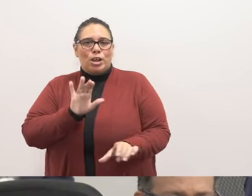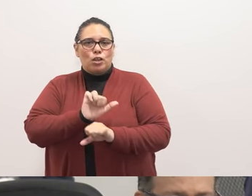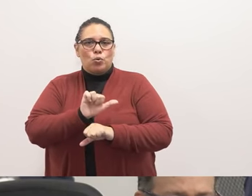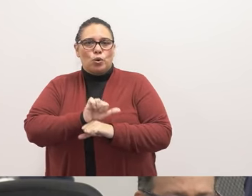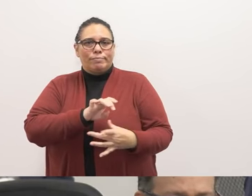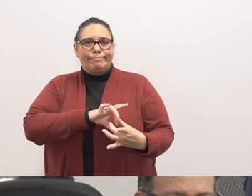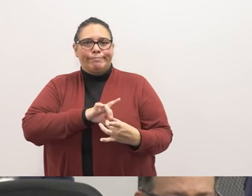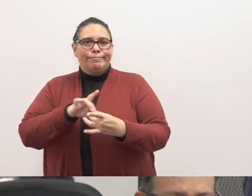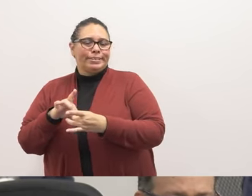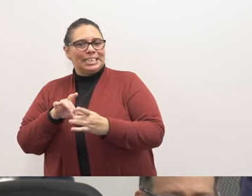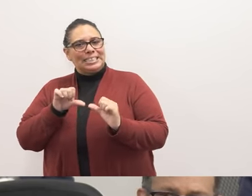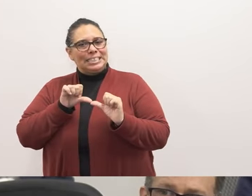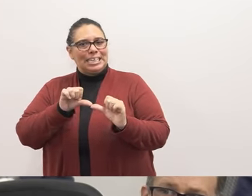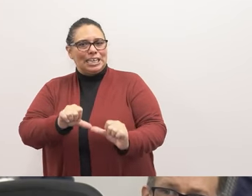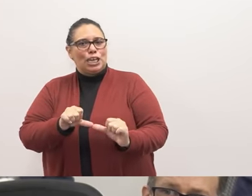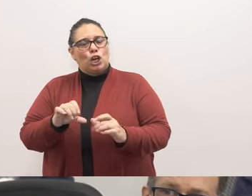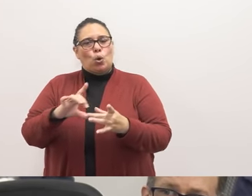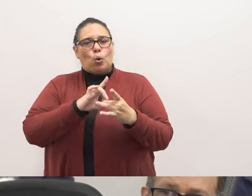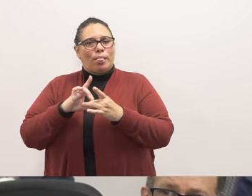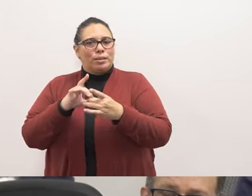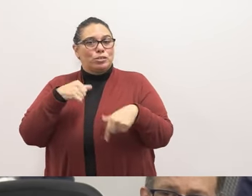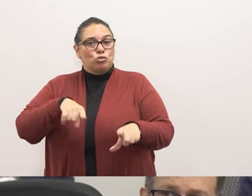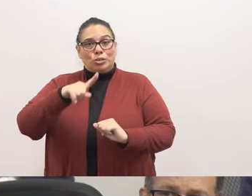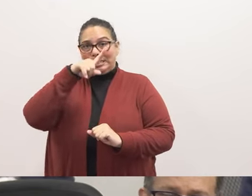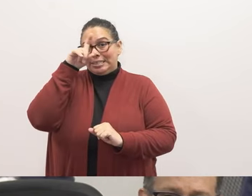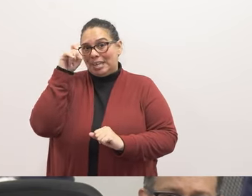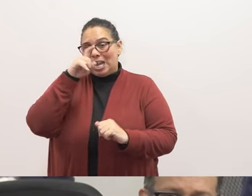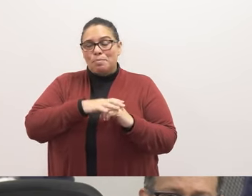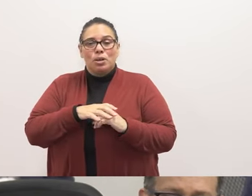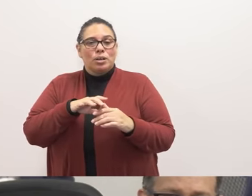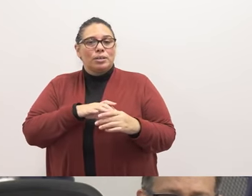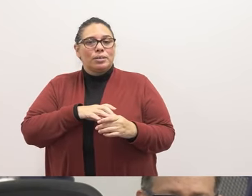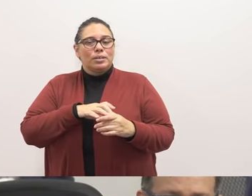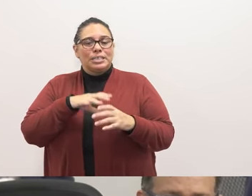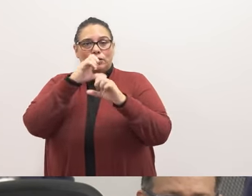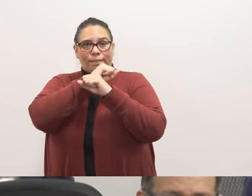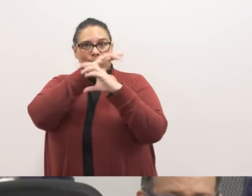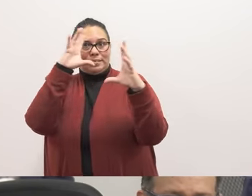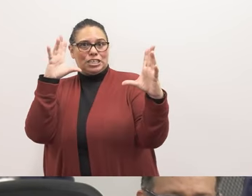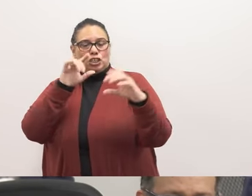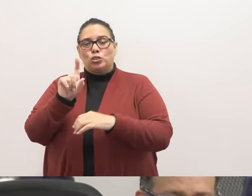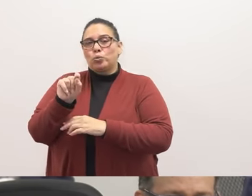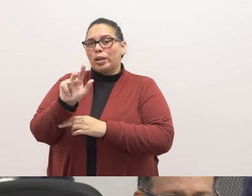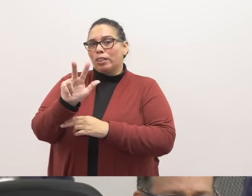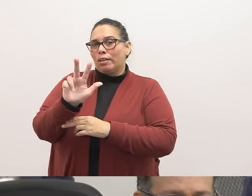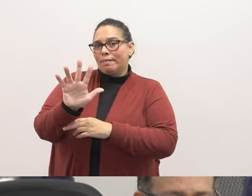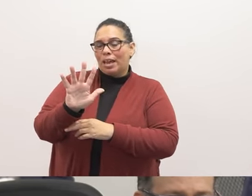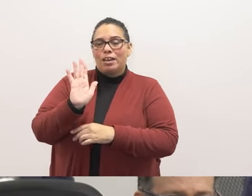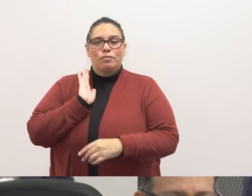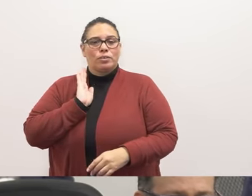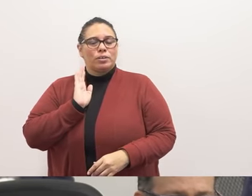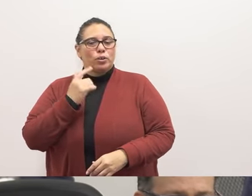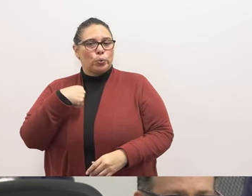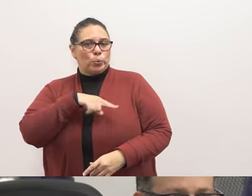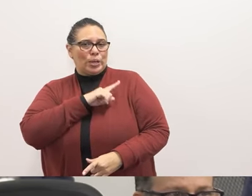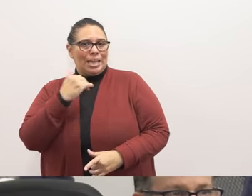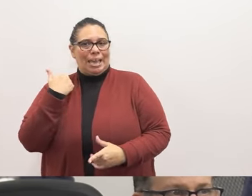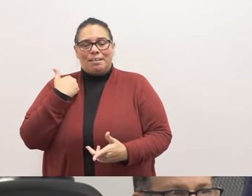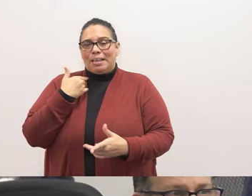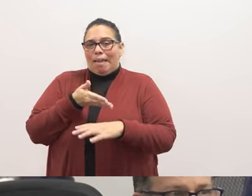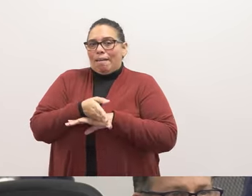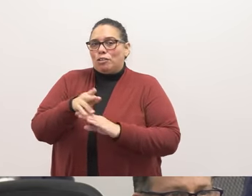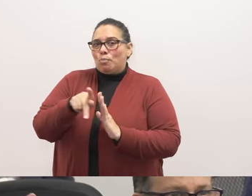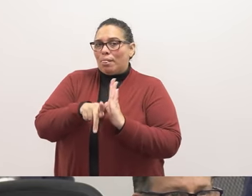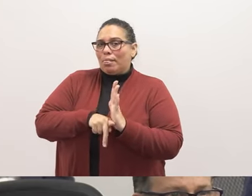part of the Sustainability Coalition over the summer. As part of Vision 2035, we had our own coalition. After the policy was passed,